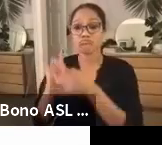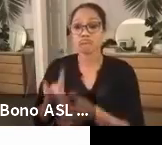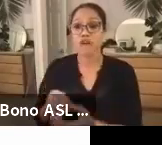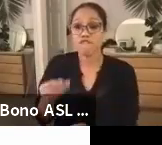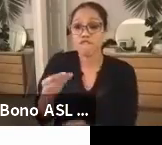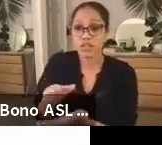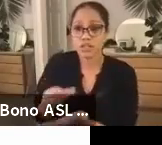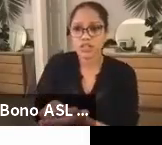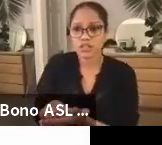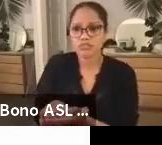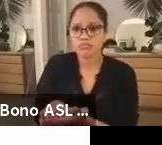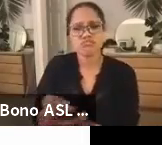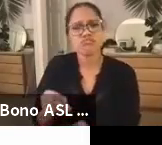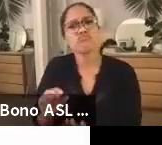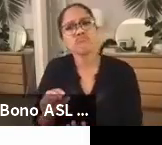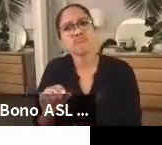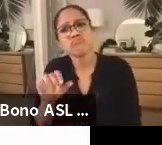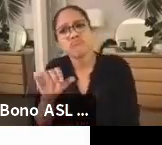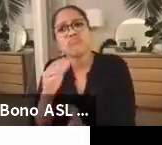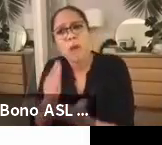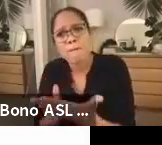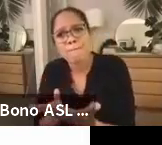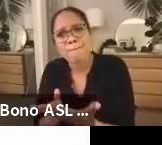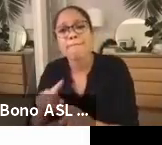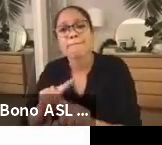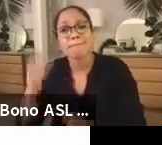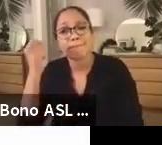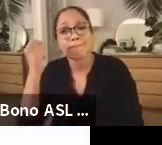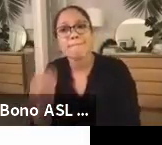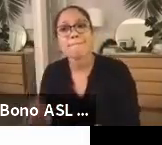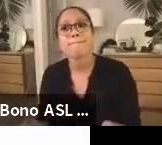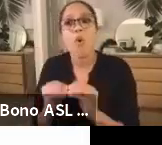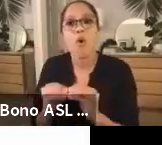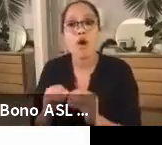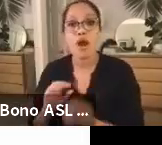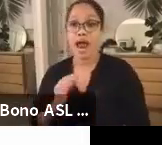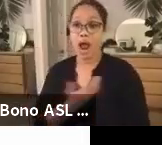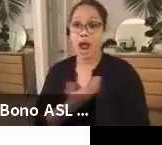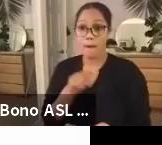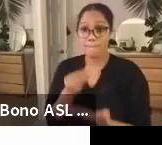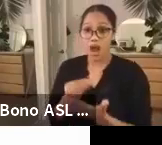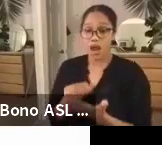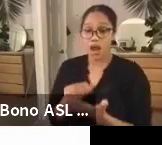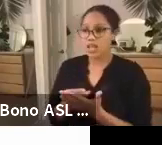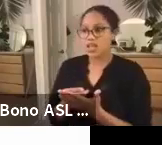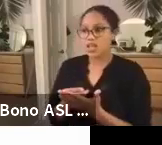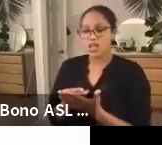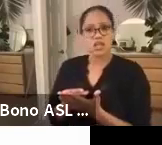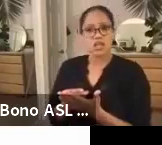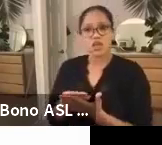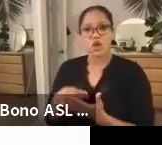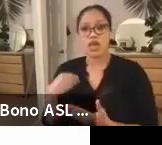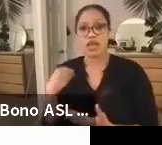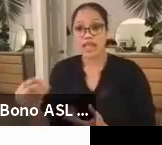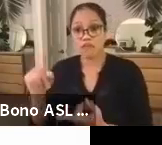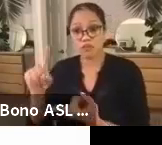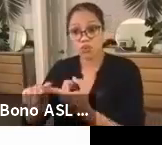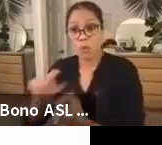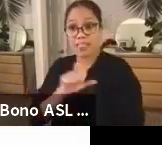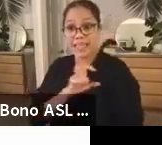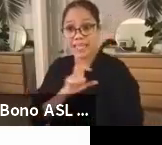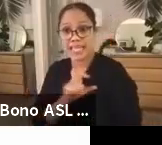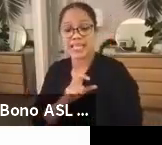that's just the beginning. Where are we going to put our money instead of police and prisons? By establishing federal